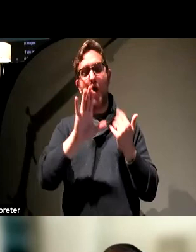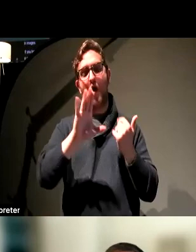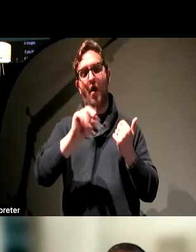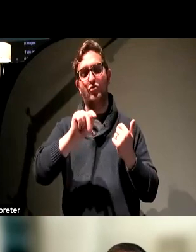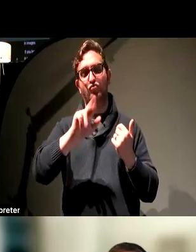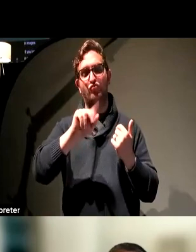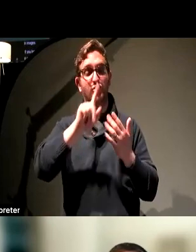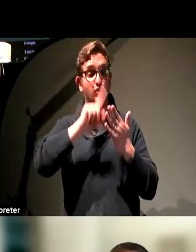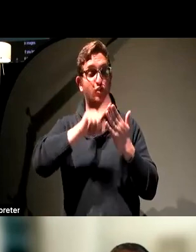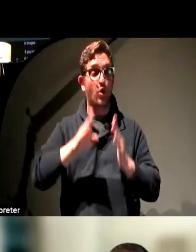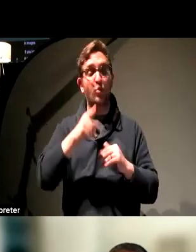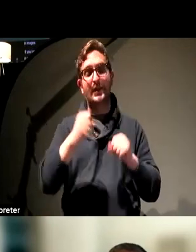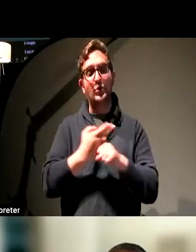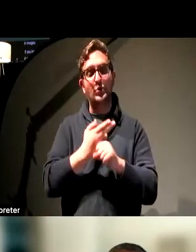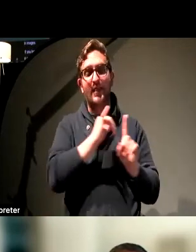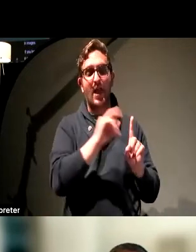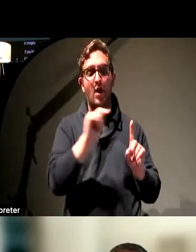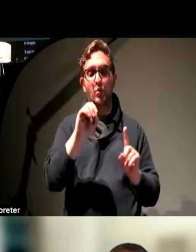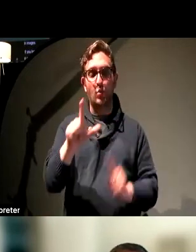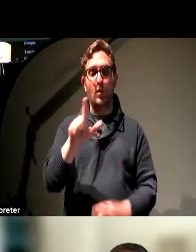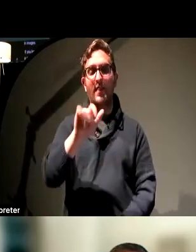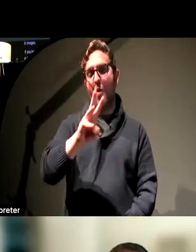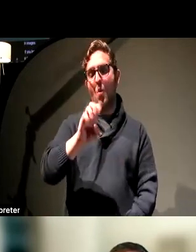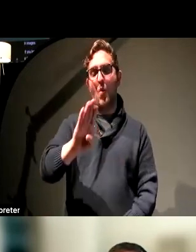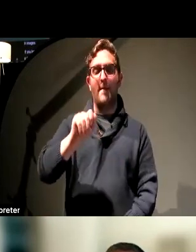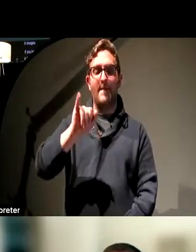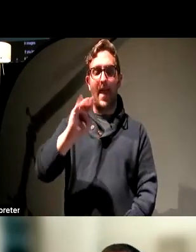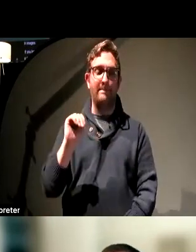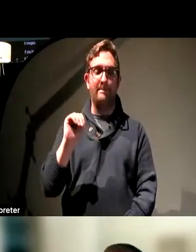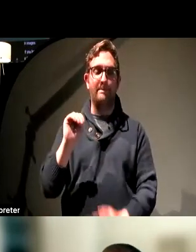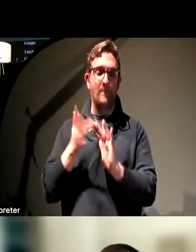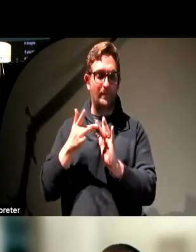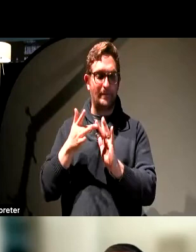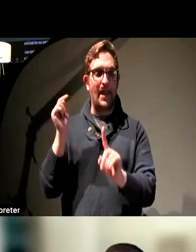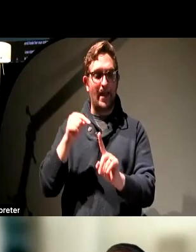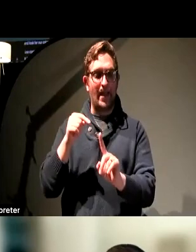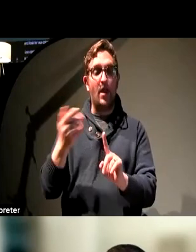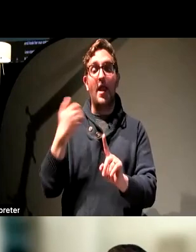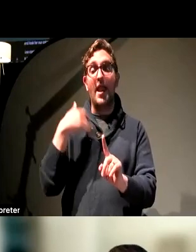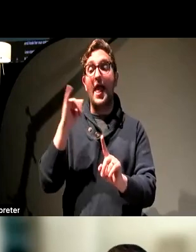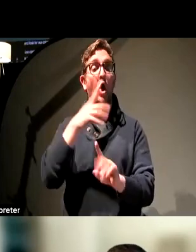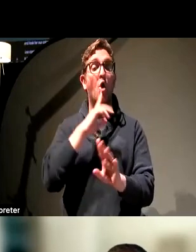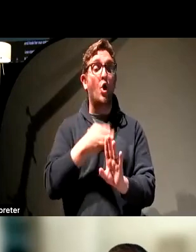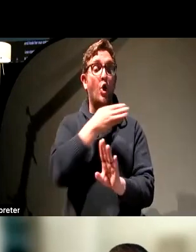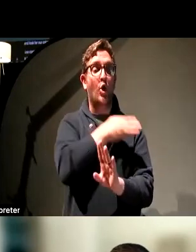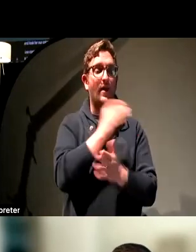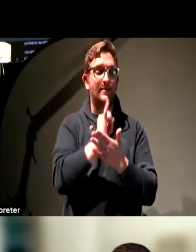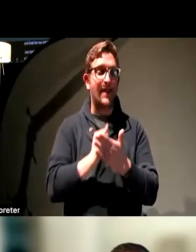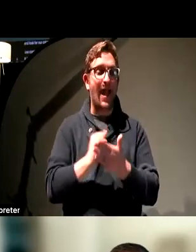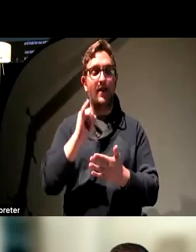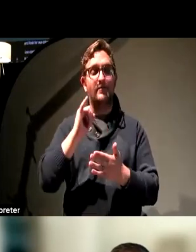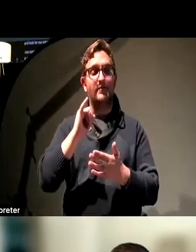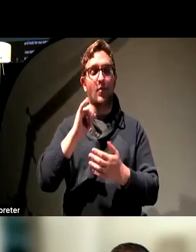anything. It'll also, it'll let you enter, if you're in the early design phase, you can use a little eyedropper to